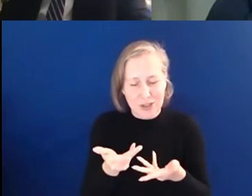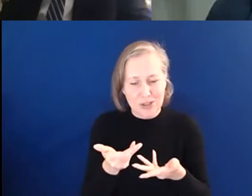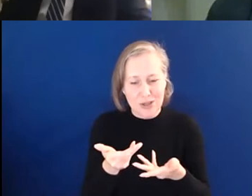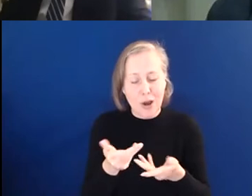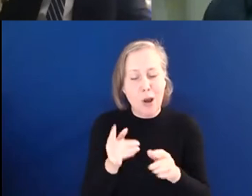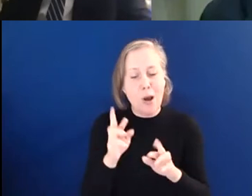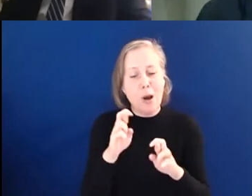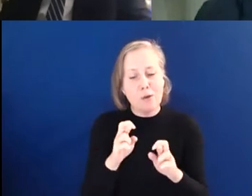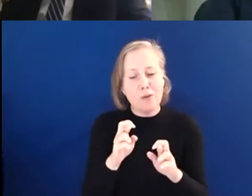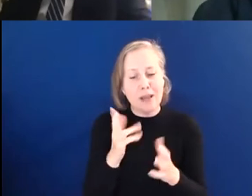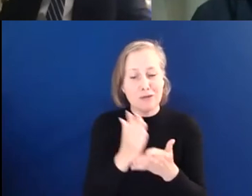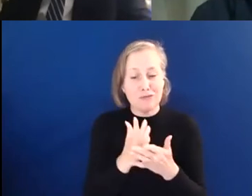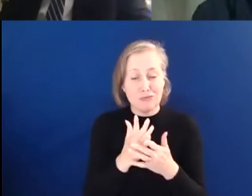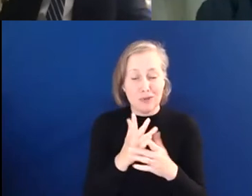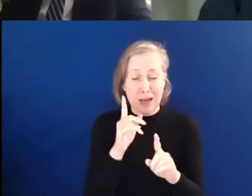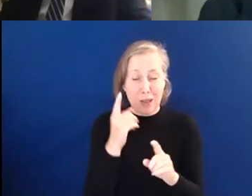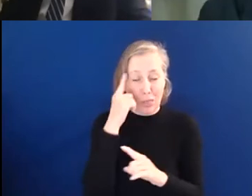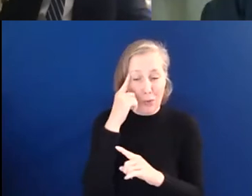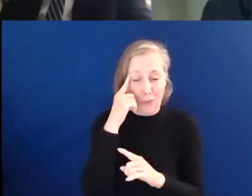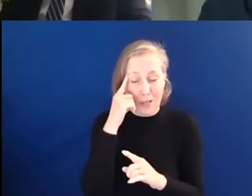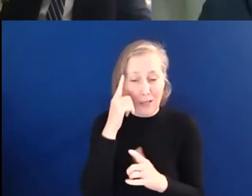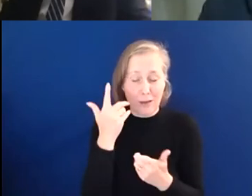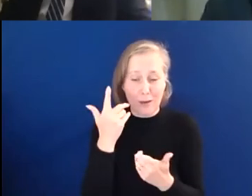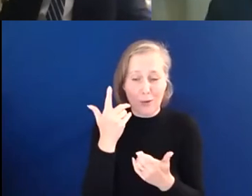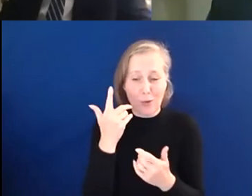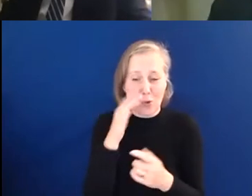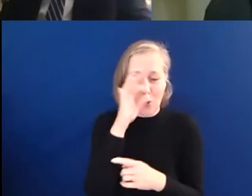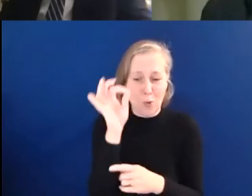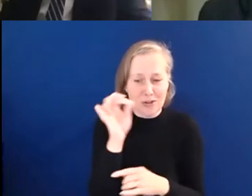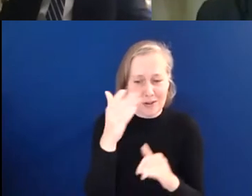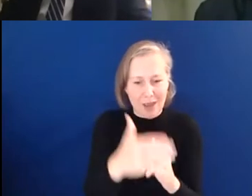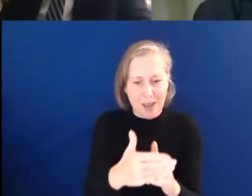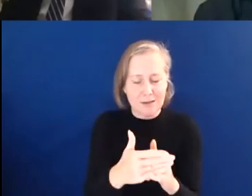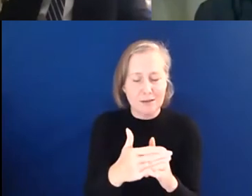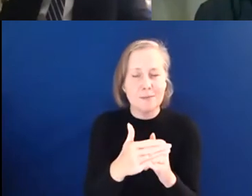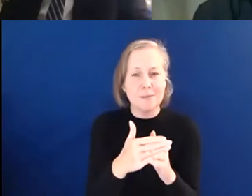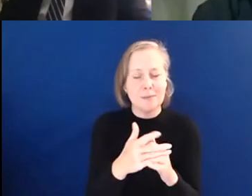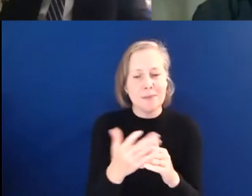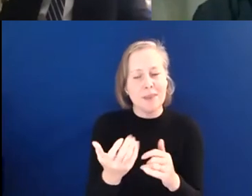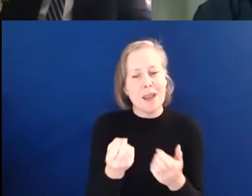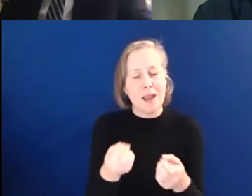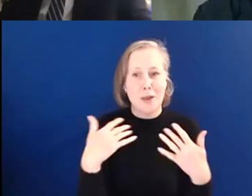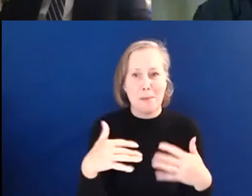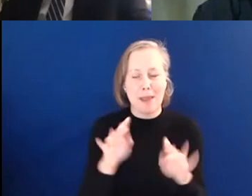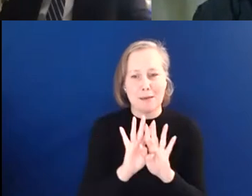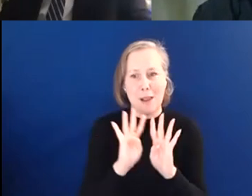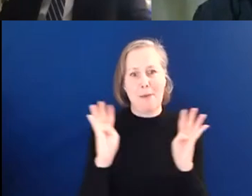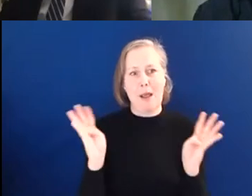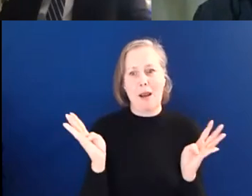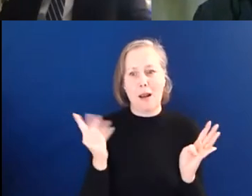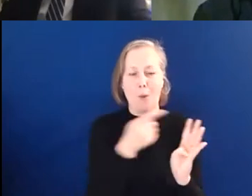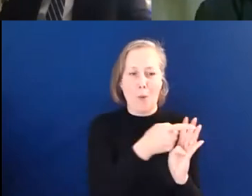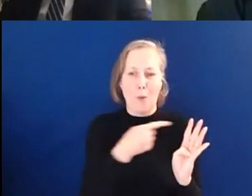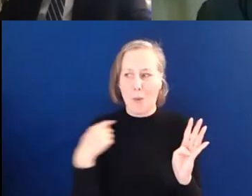interesting and thoughtful kind of questions at the end of it. Now, we've got an amazing panel of people who've joined us today